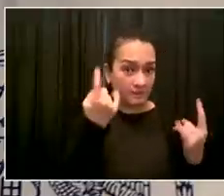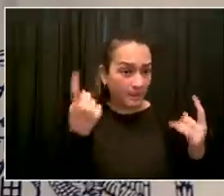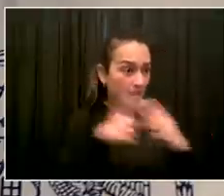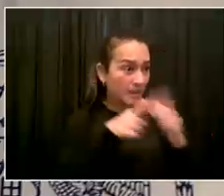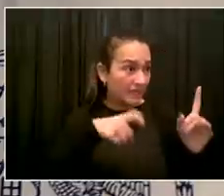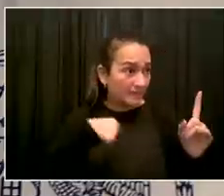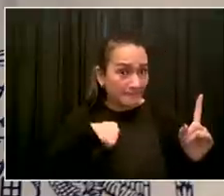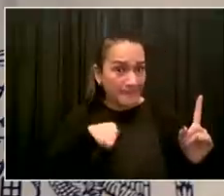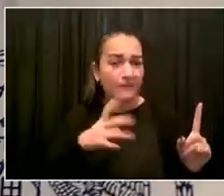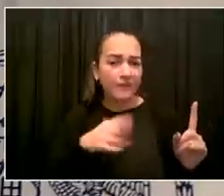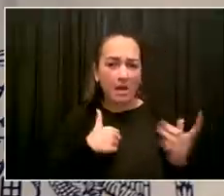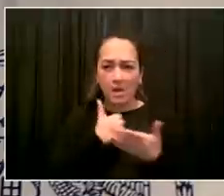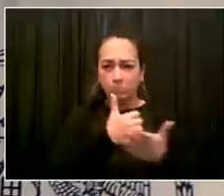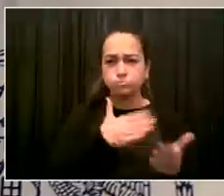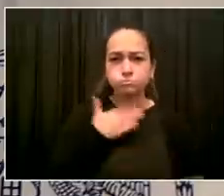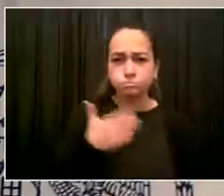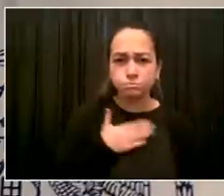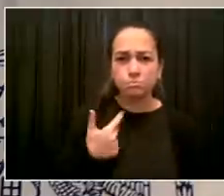New York Times.